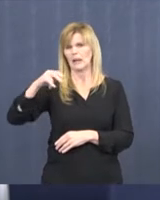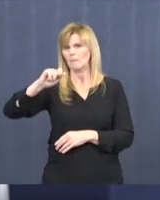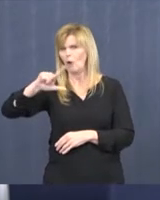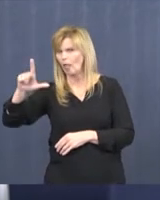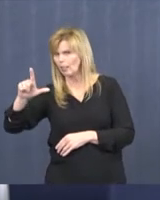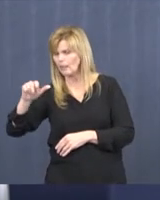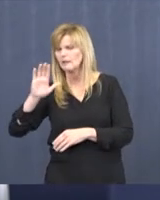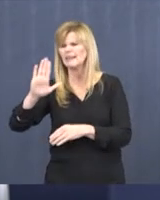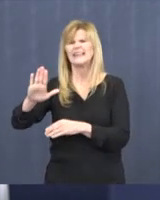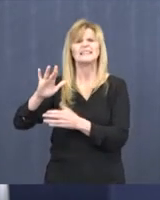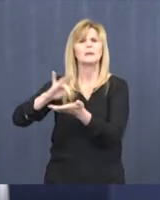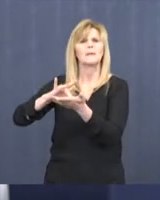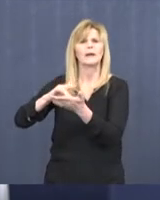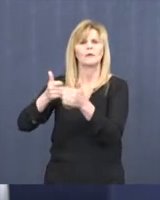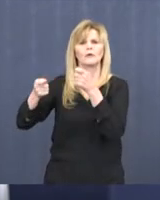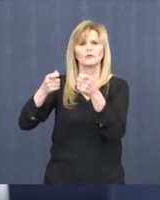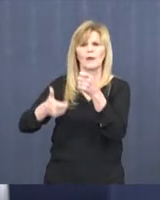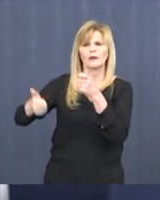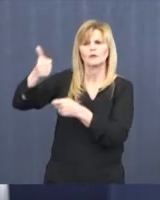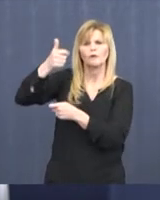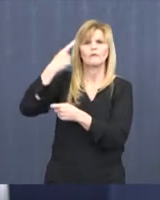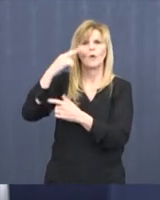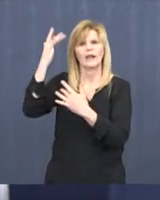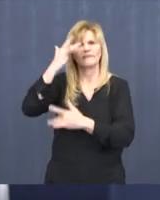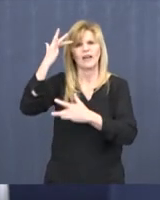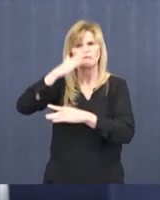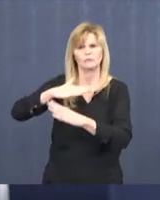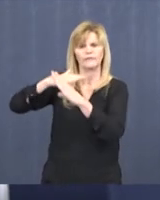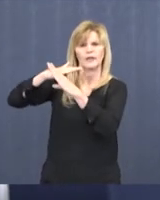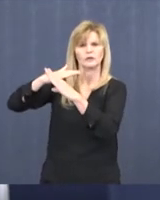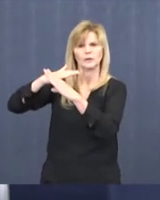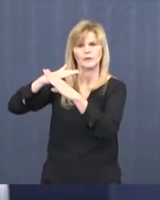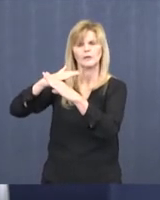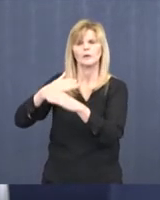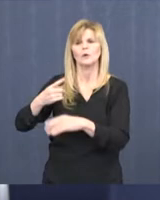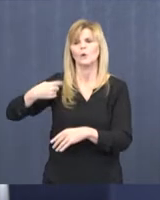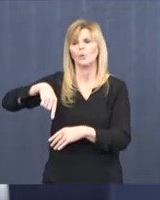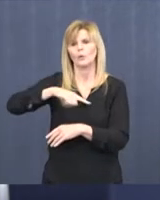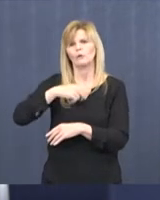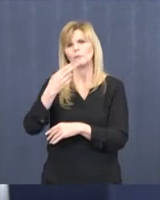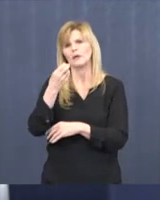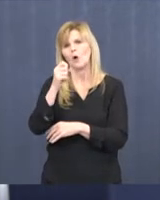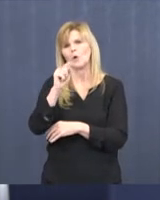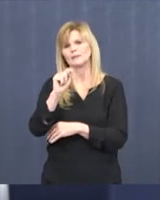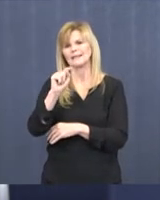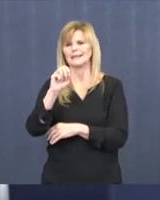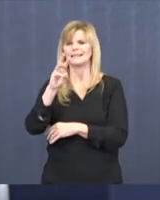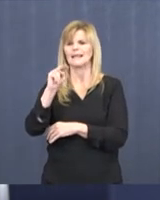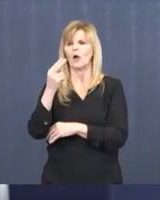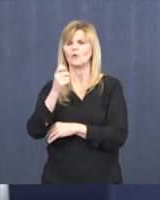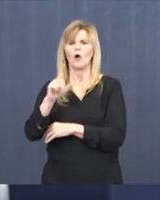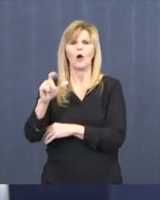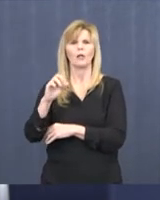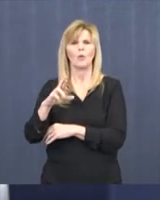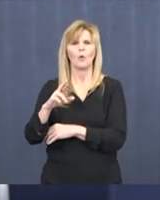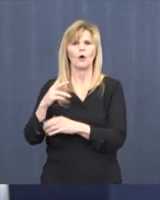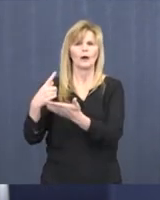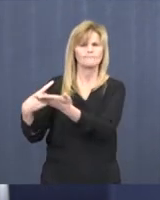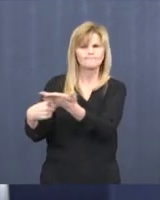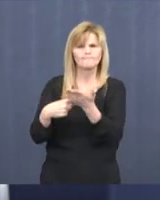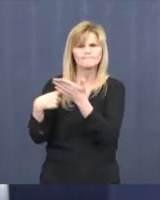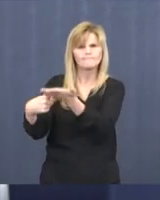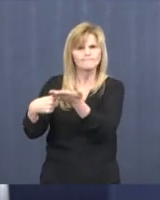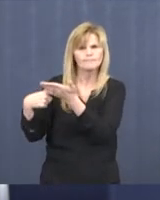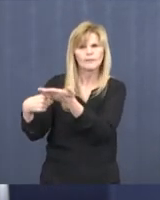medical director of infection prevention, will be hosting a town hall or grand rounds type format